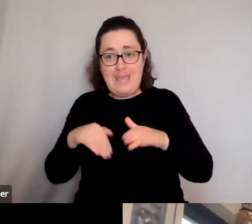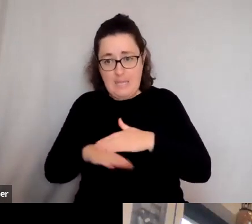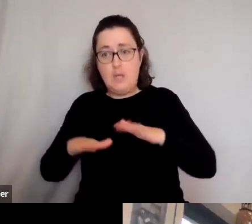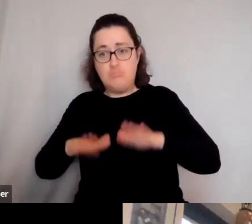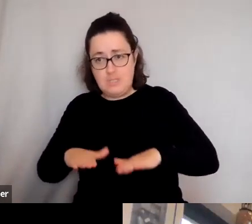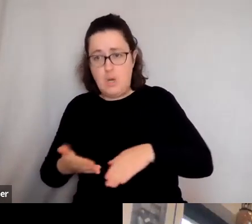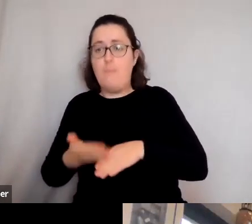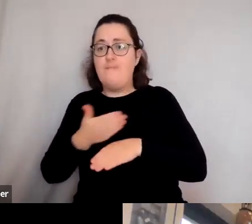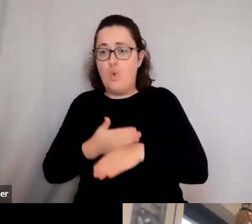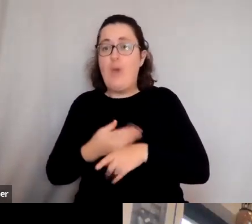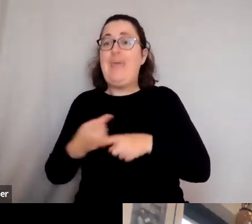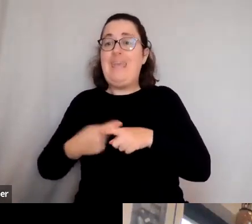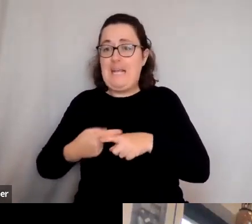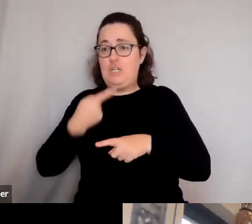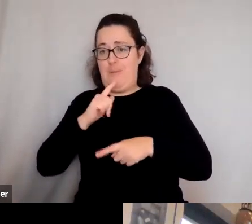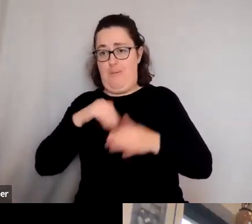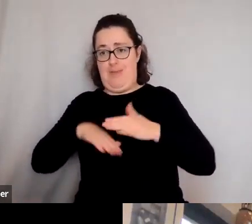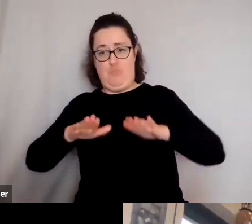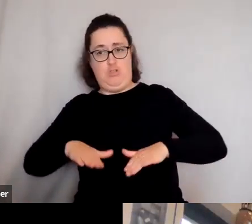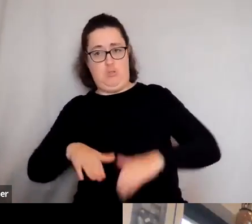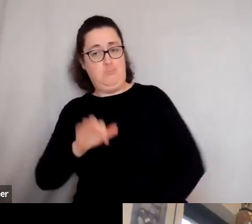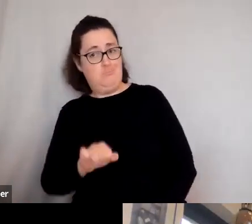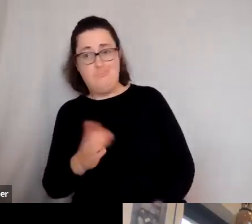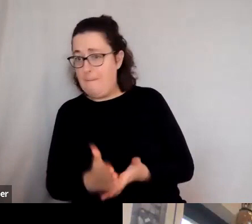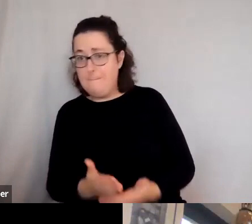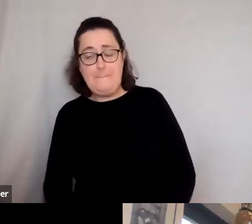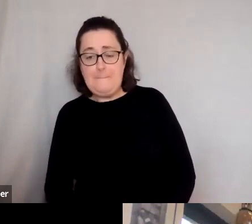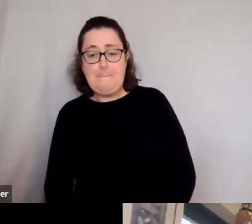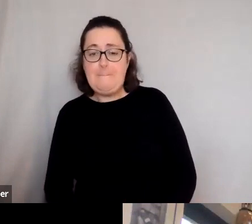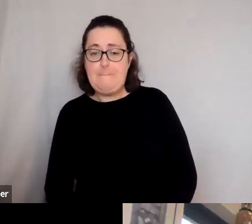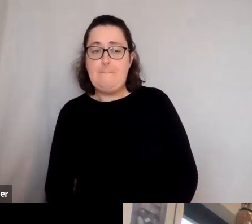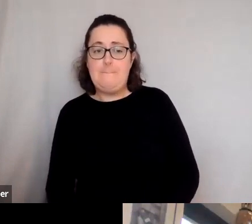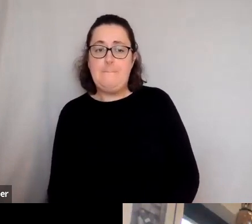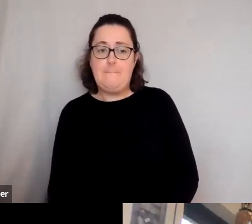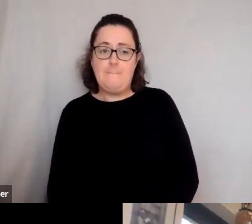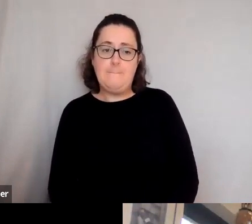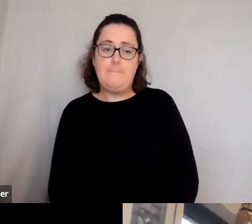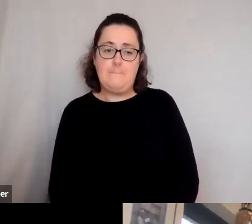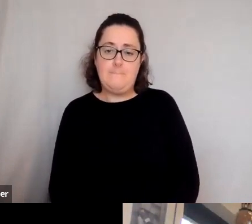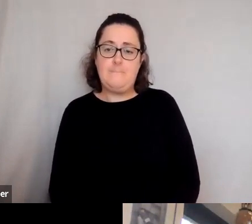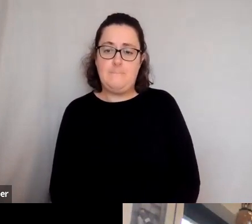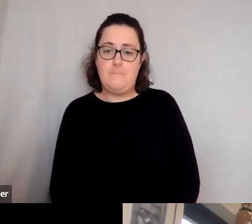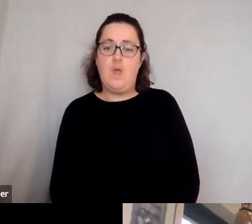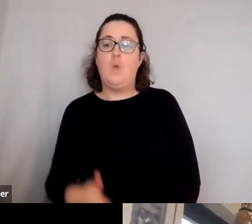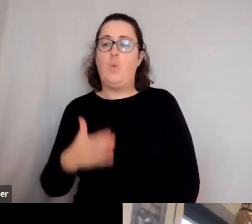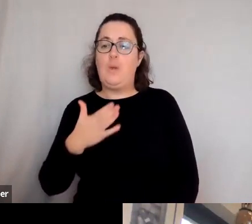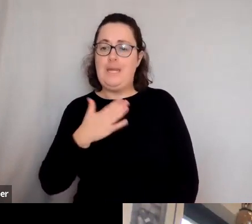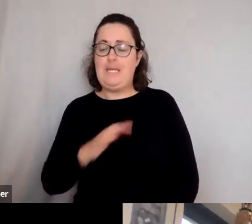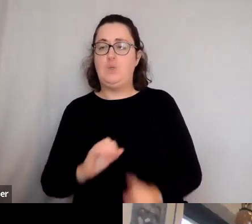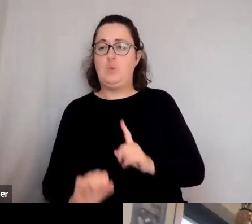in Britain, you know, and, you know, I think we need to jolt ourselves